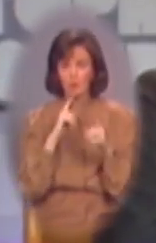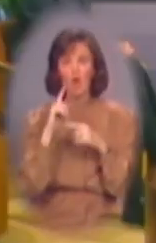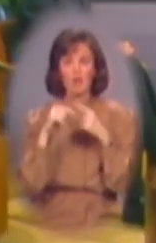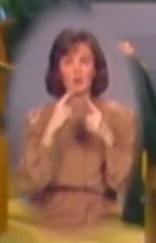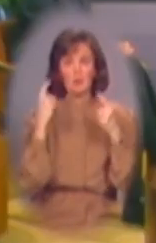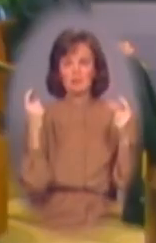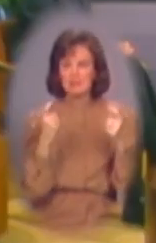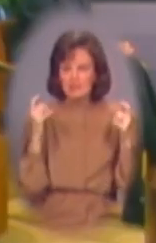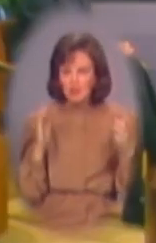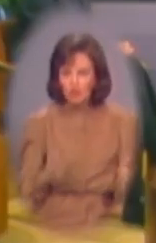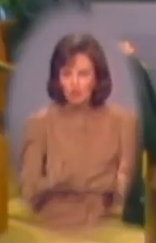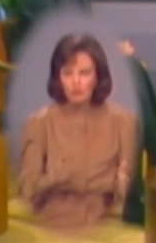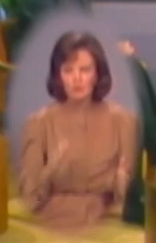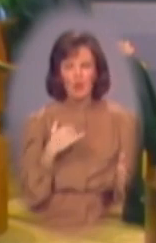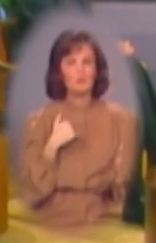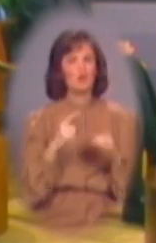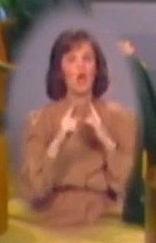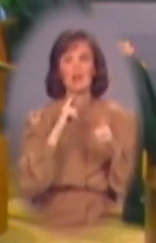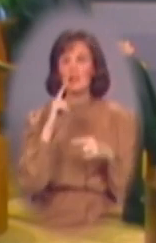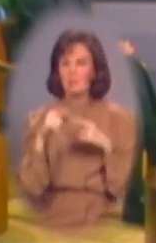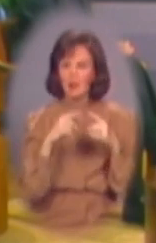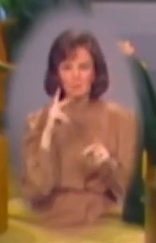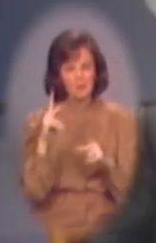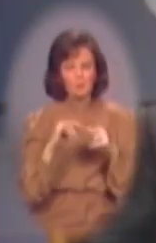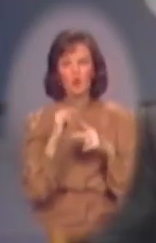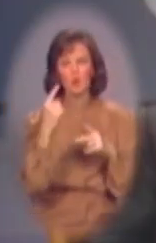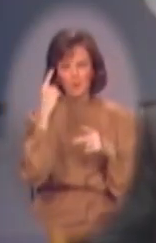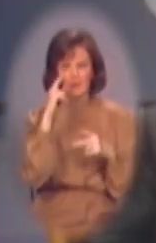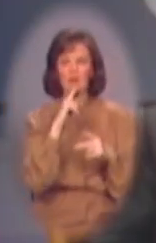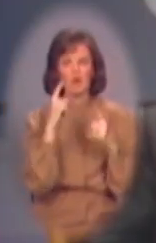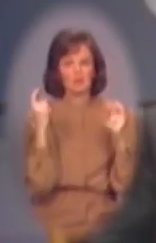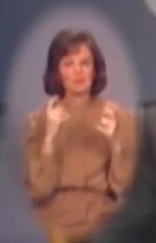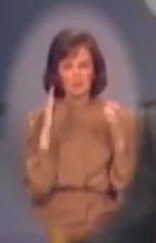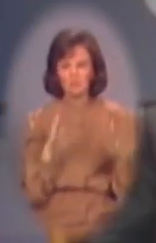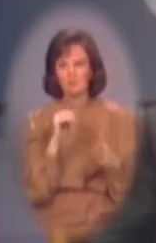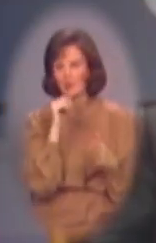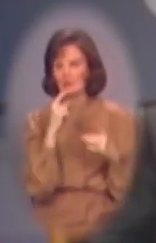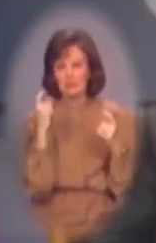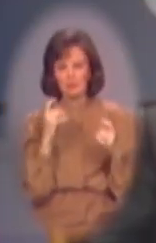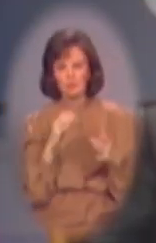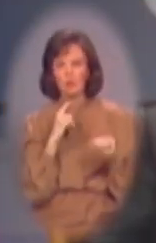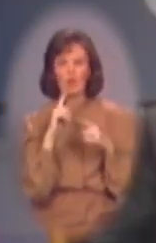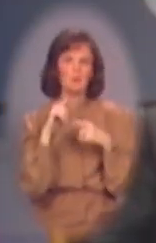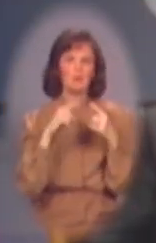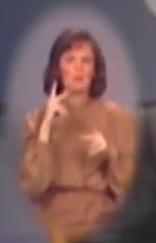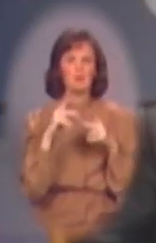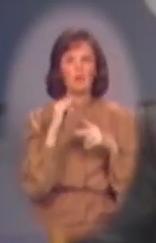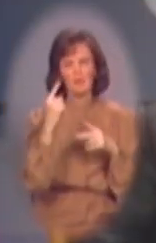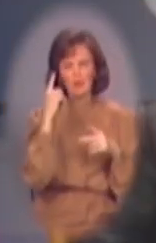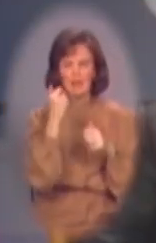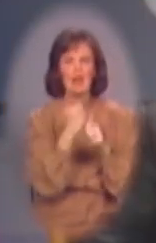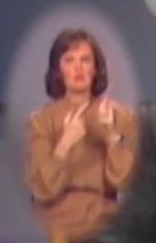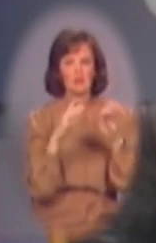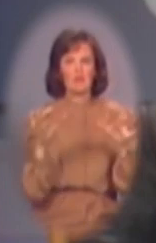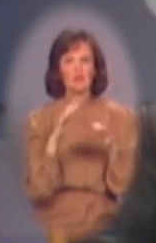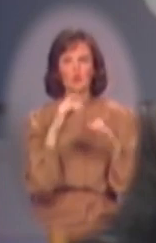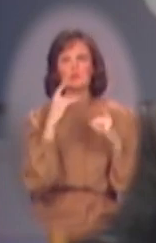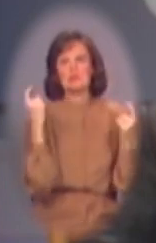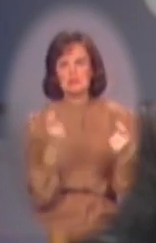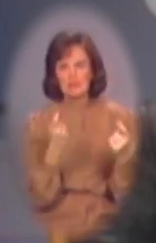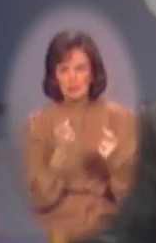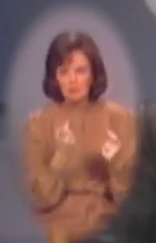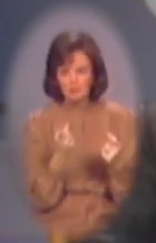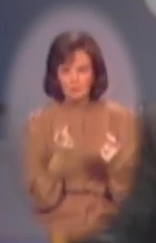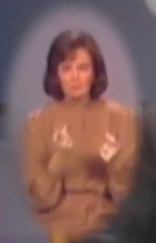talking about sinners. And I'm, I'm talking about people who think they're sinners and they're not sinners. I'm talking about people who think that everything they do is a